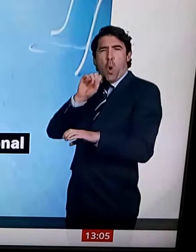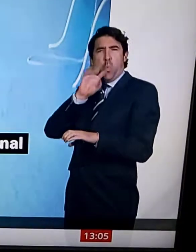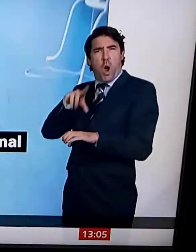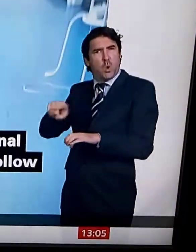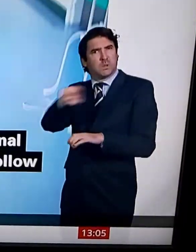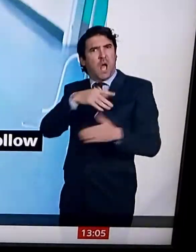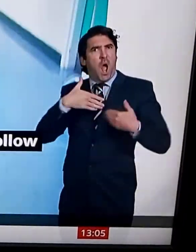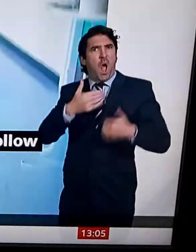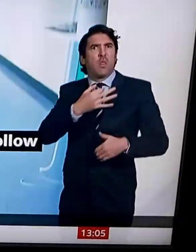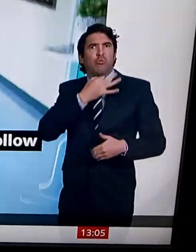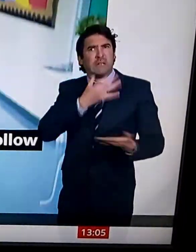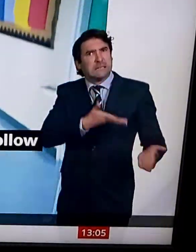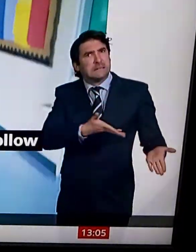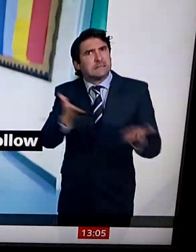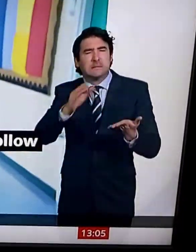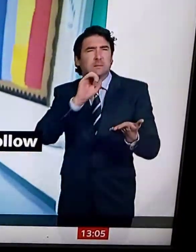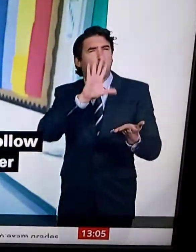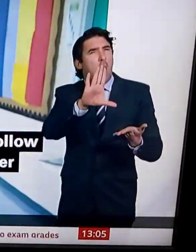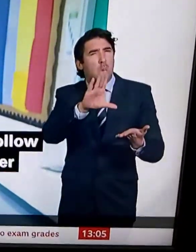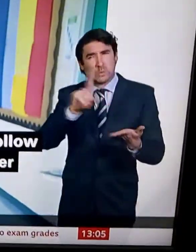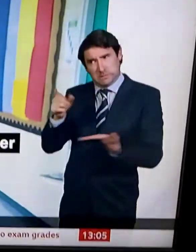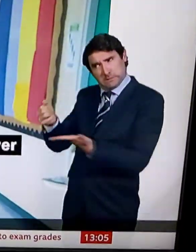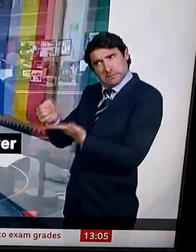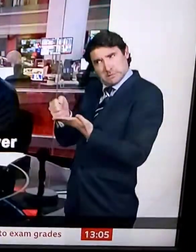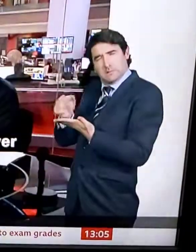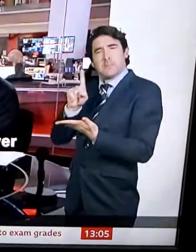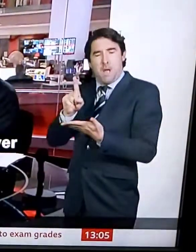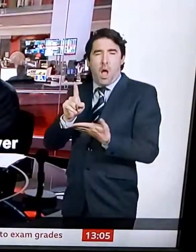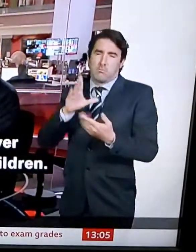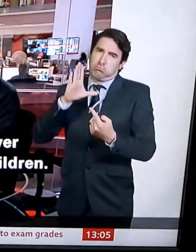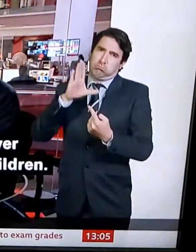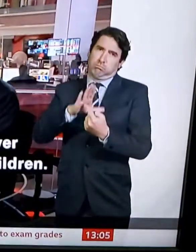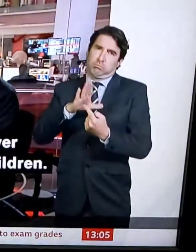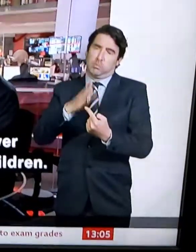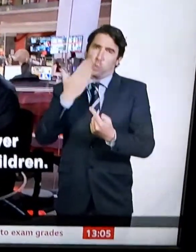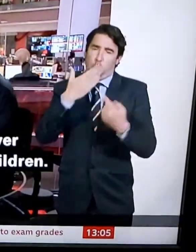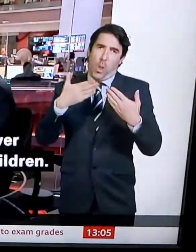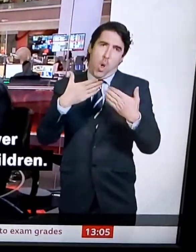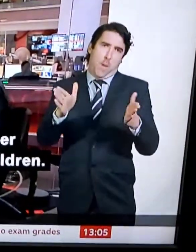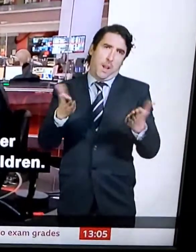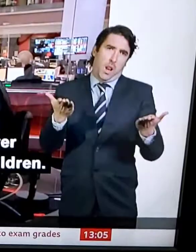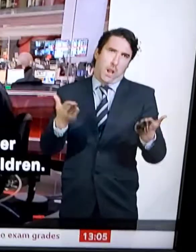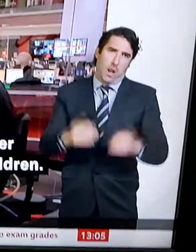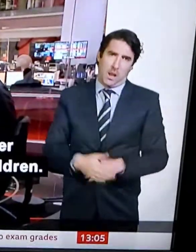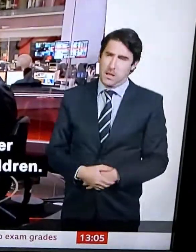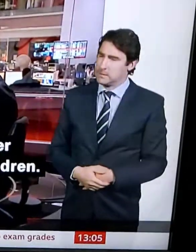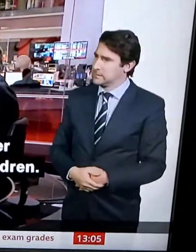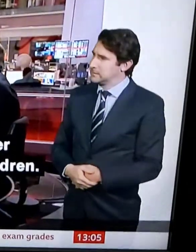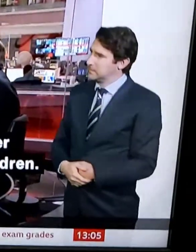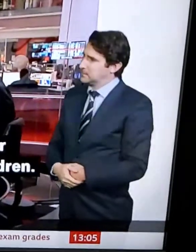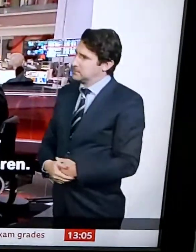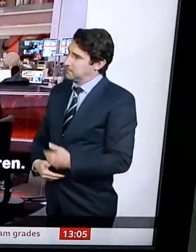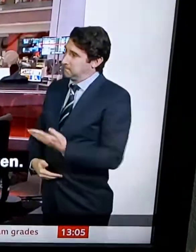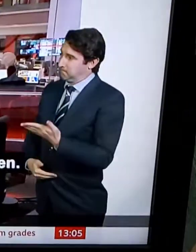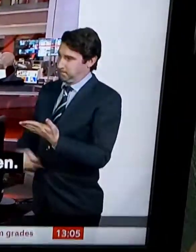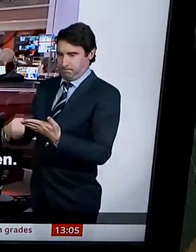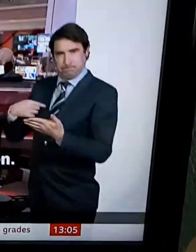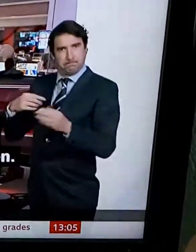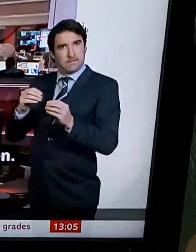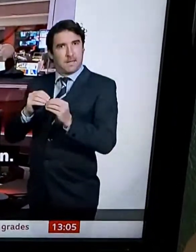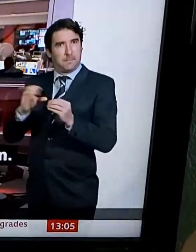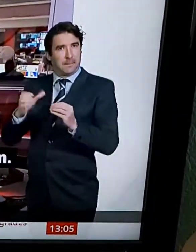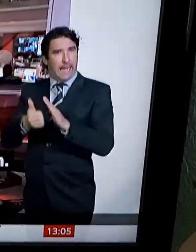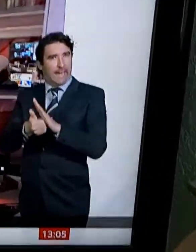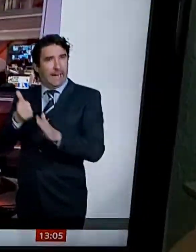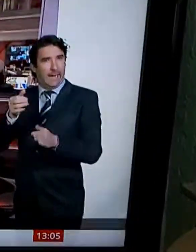We shadowed that boat for around an hour at both sides of the Border Force. Initially, we see the Coast Guard's water plane go over